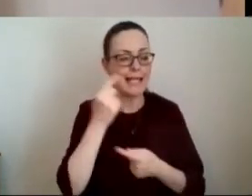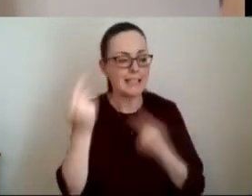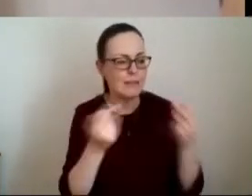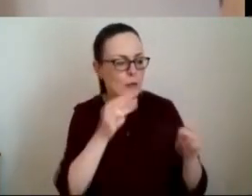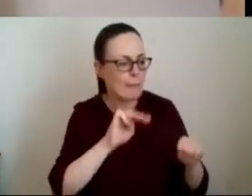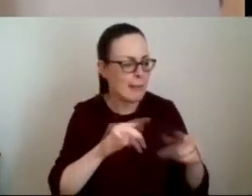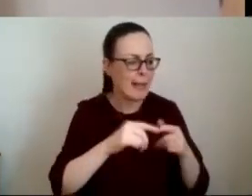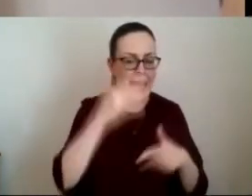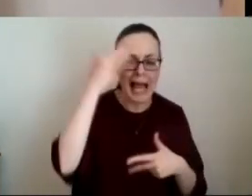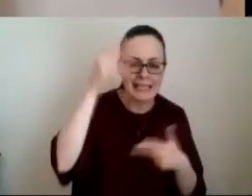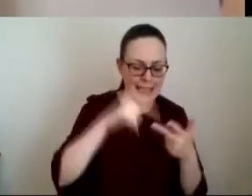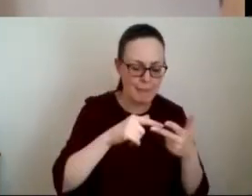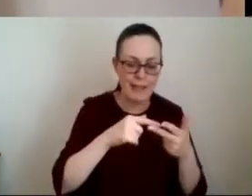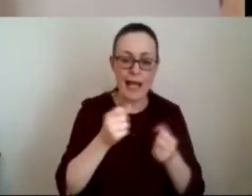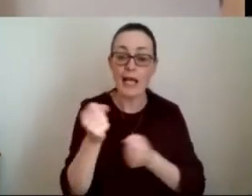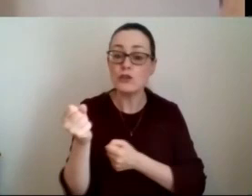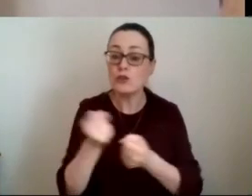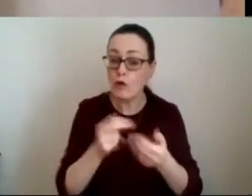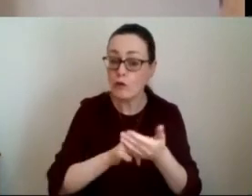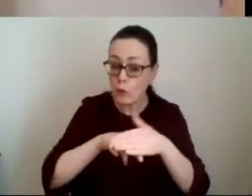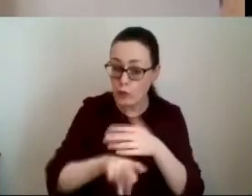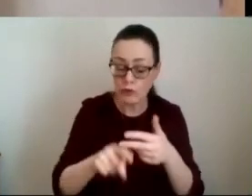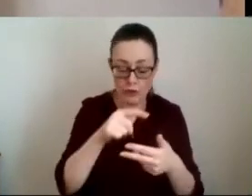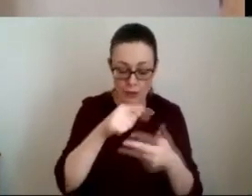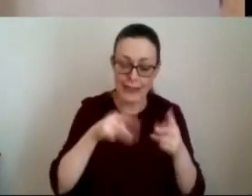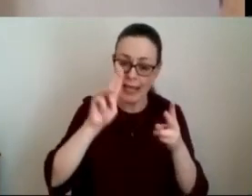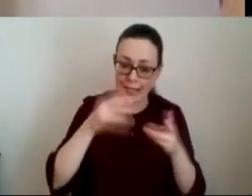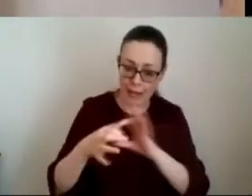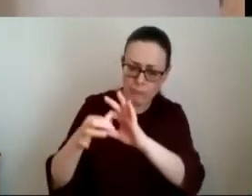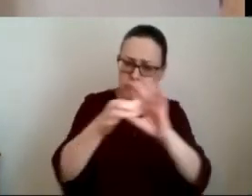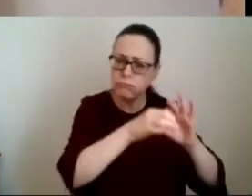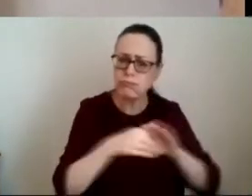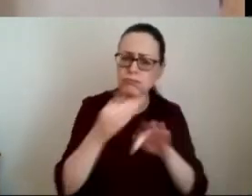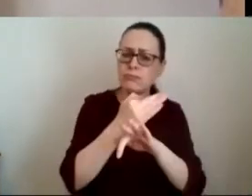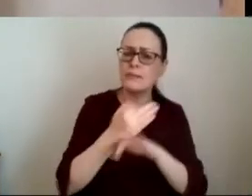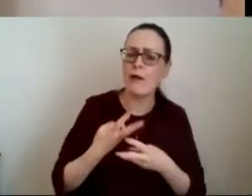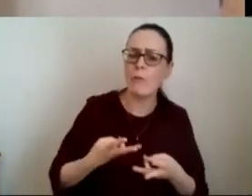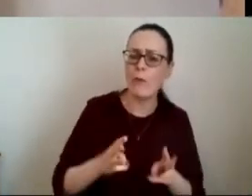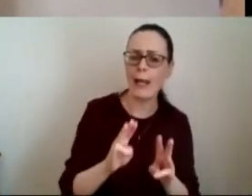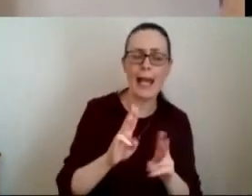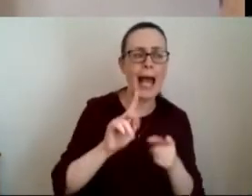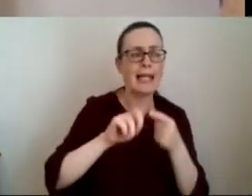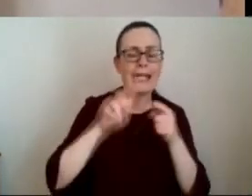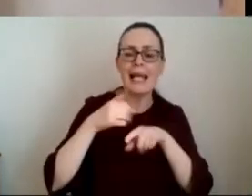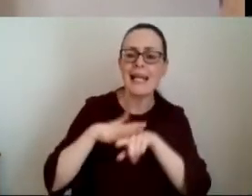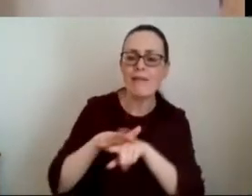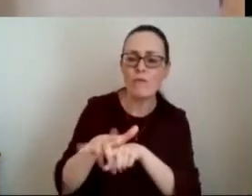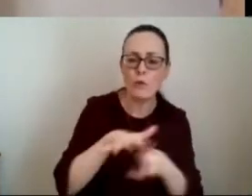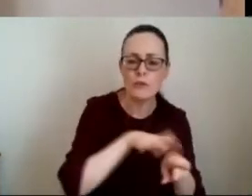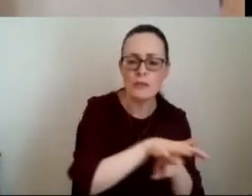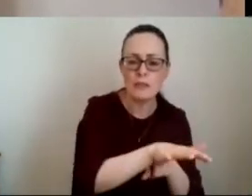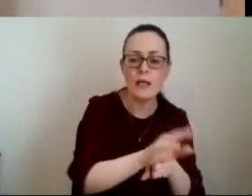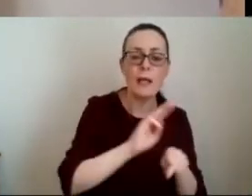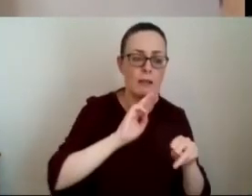and service users importantly to cooperate safely in a way that's influential that allows us to get